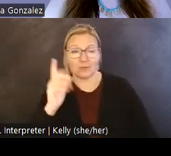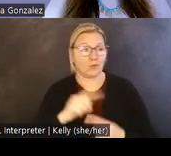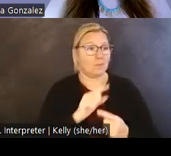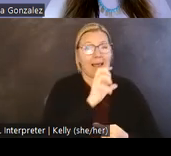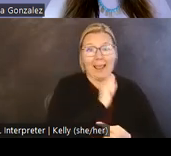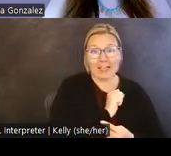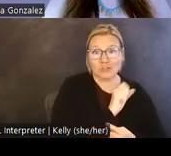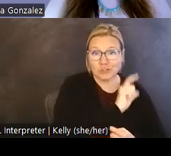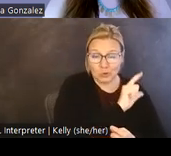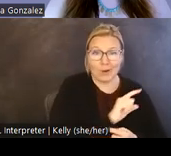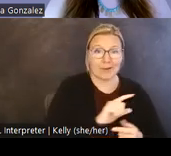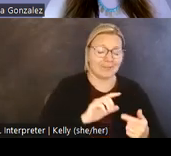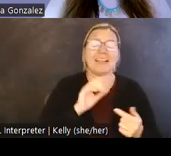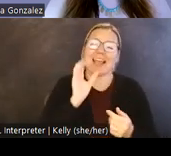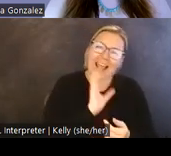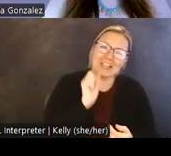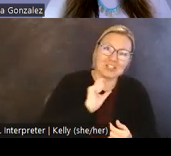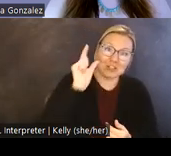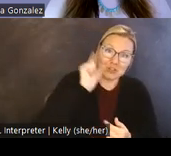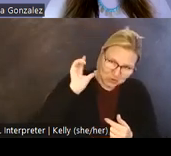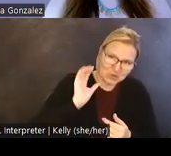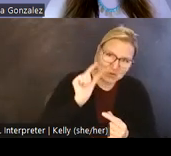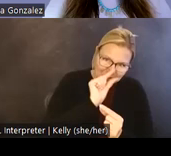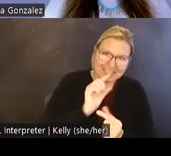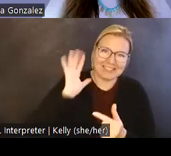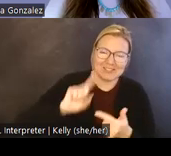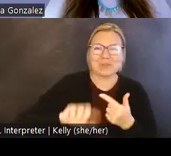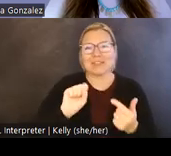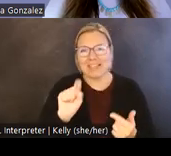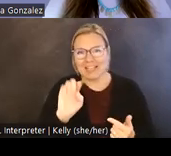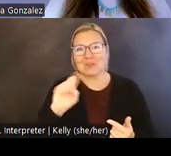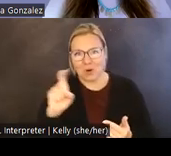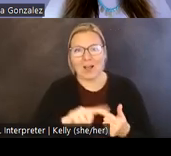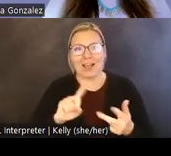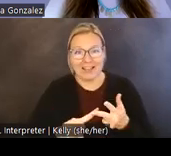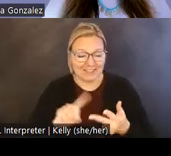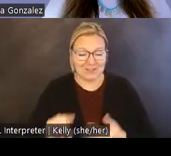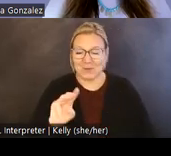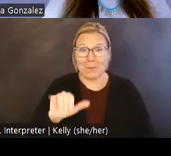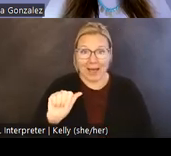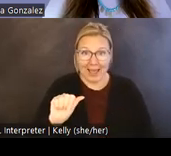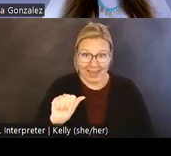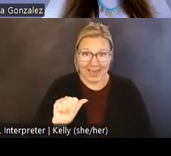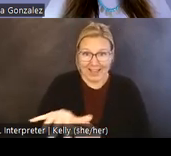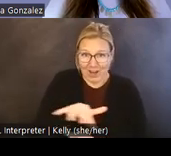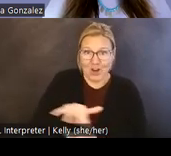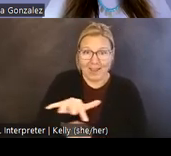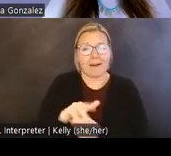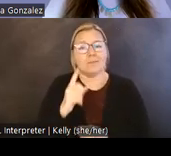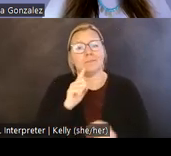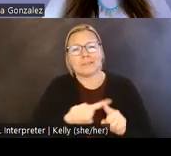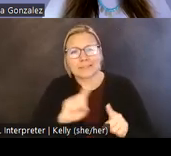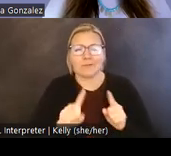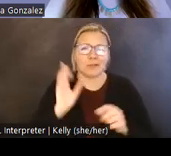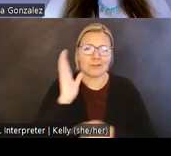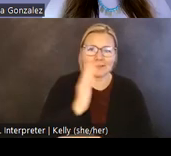to St. Croix to the Maya lowlands. And our Getty Museum liaisons have led members-only private tours of the exhibitions about Assyria,